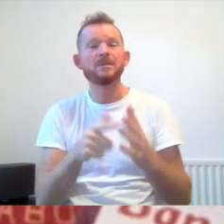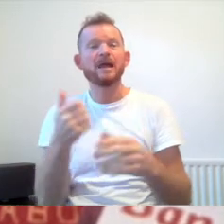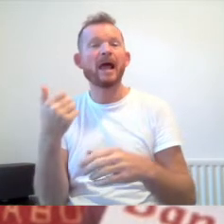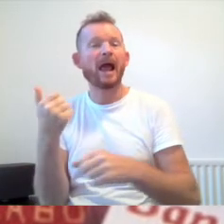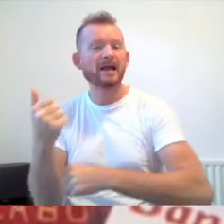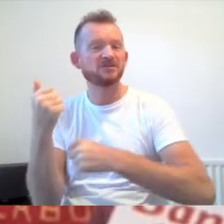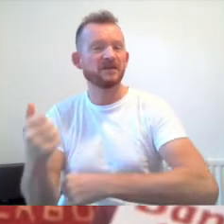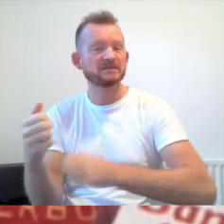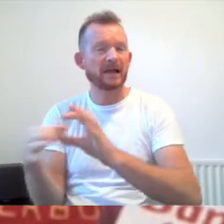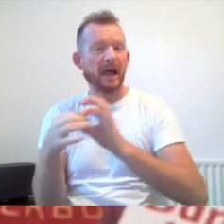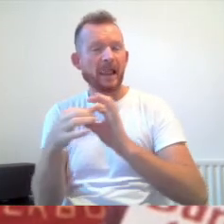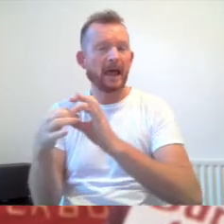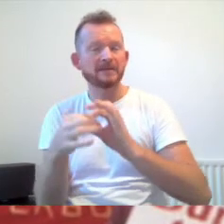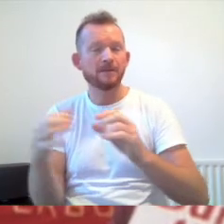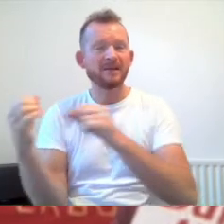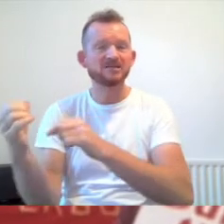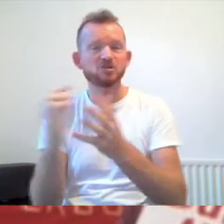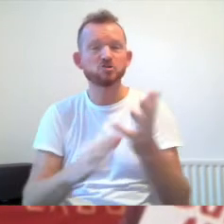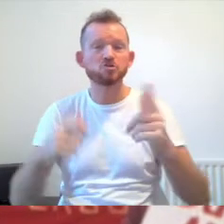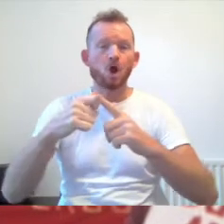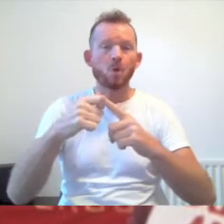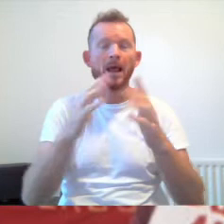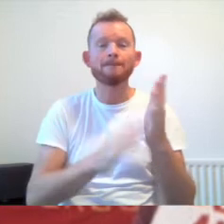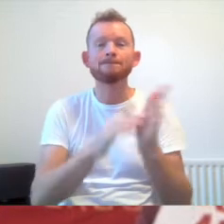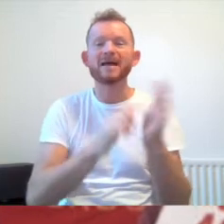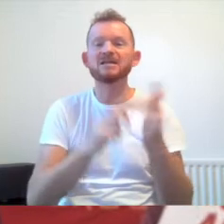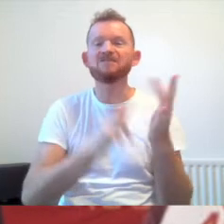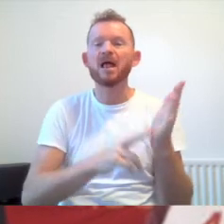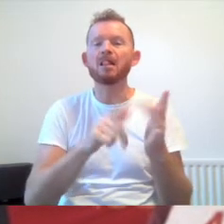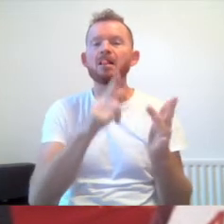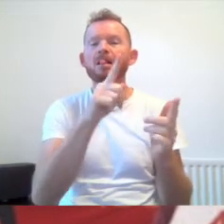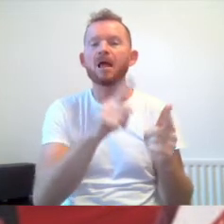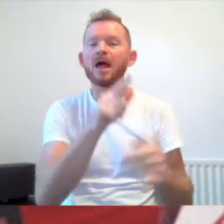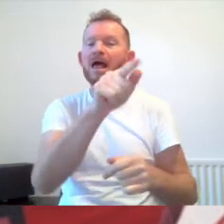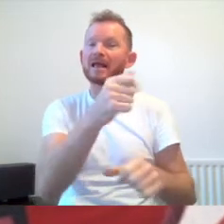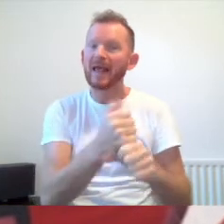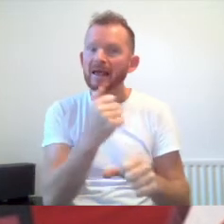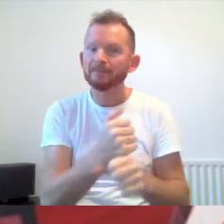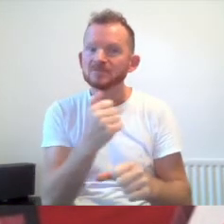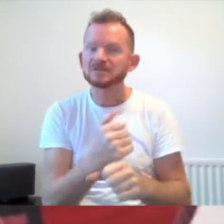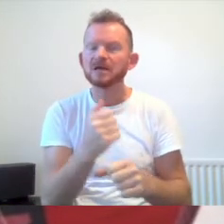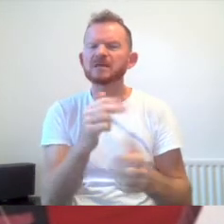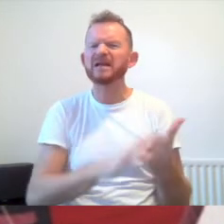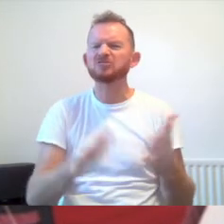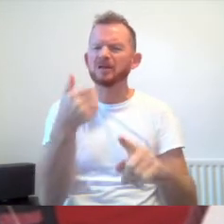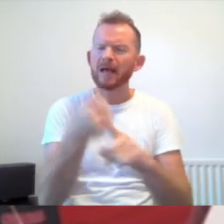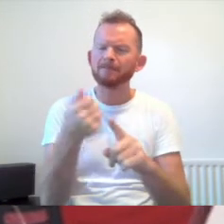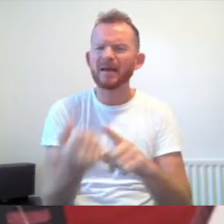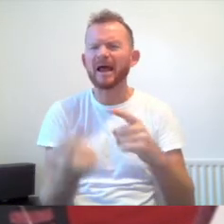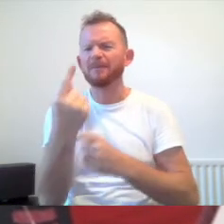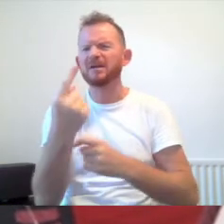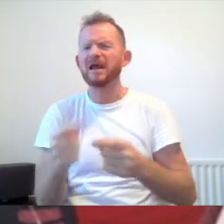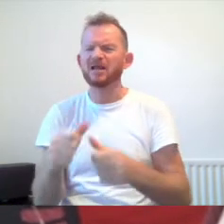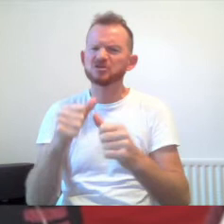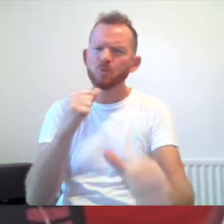picketing the Stoke Mandeville Games. It was part of the national campaign happening in sport and other areas at that